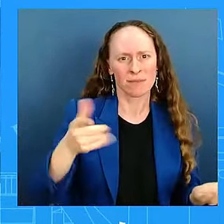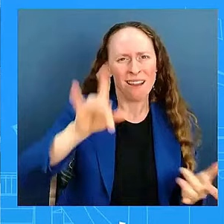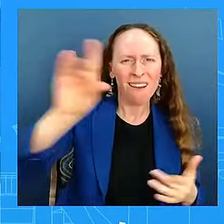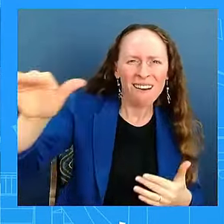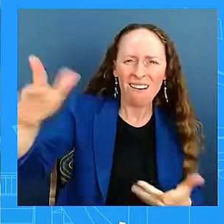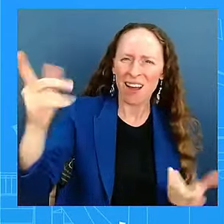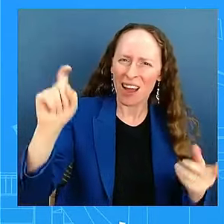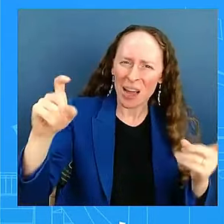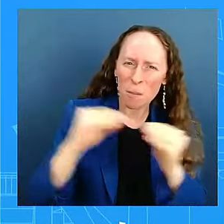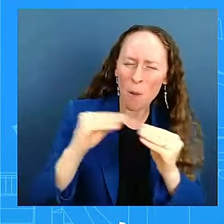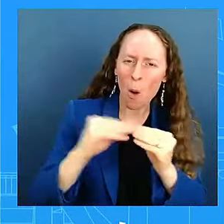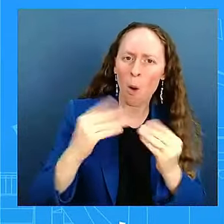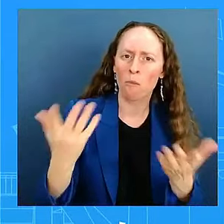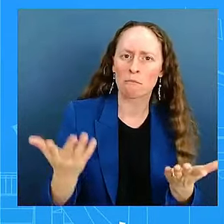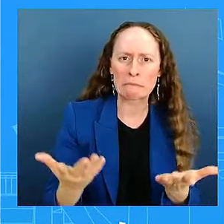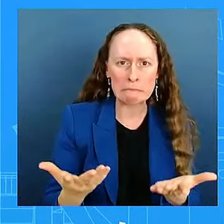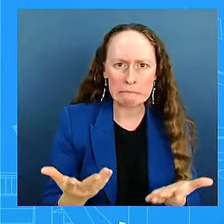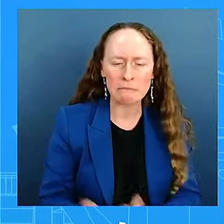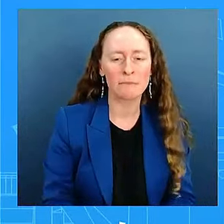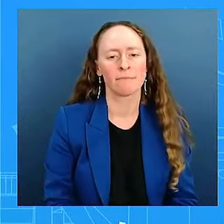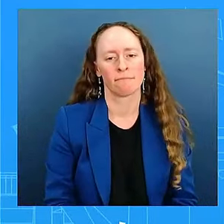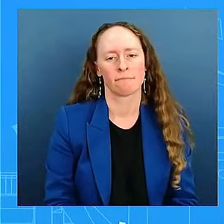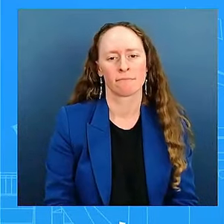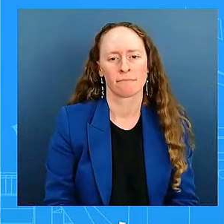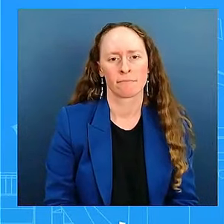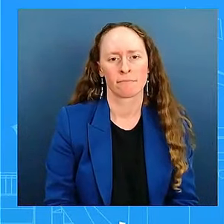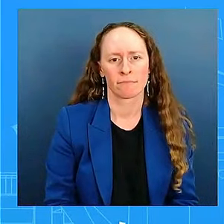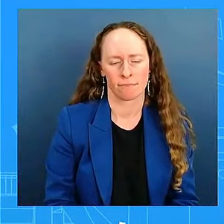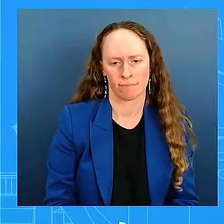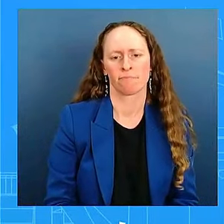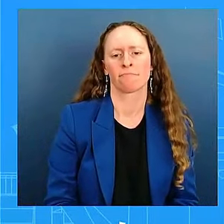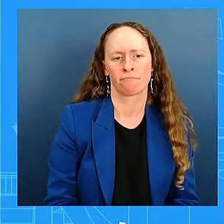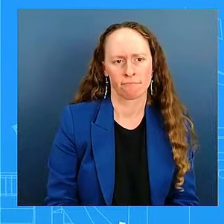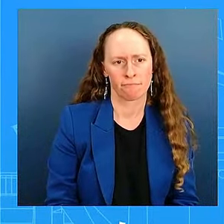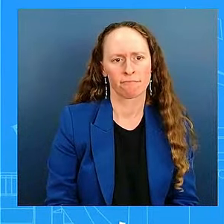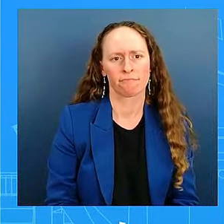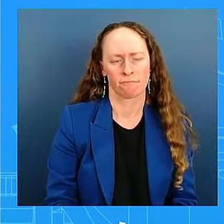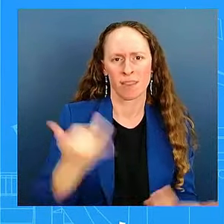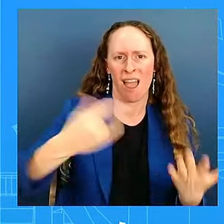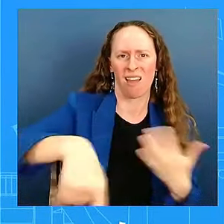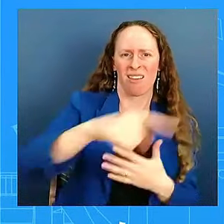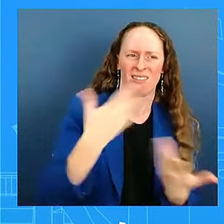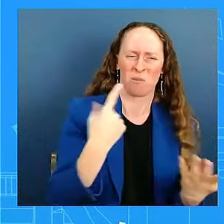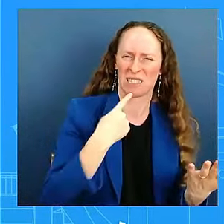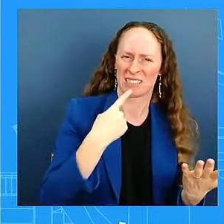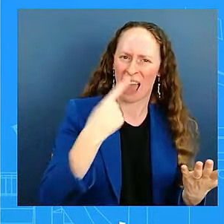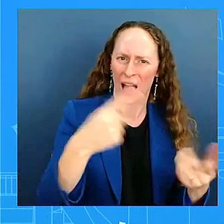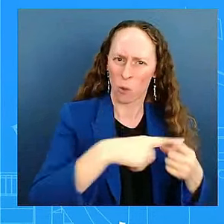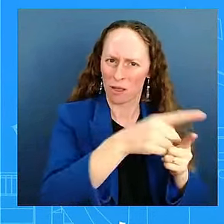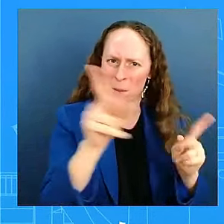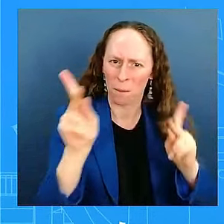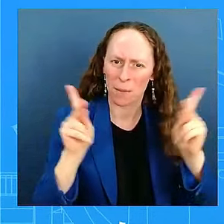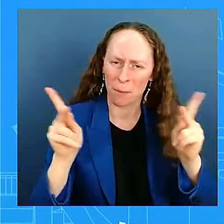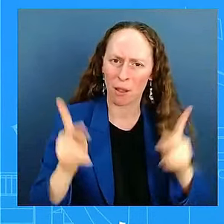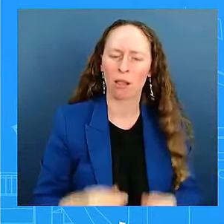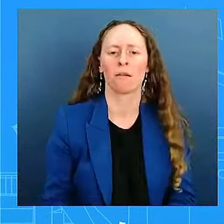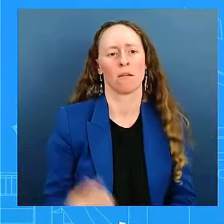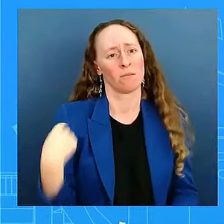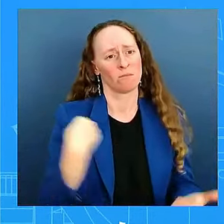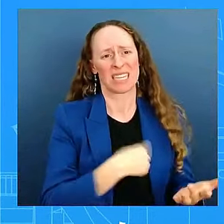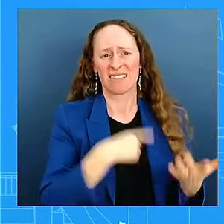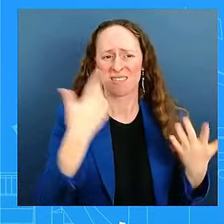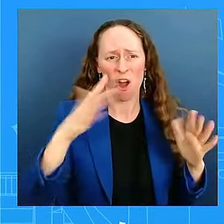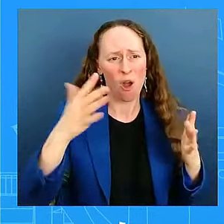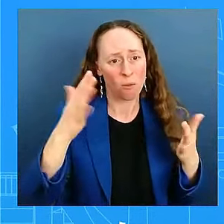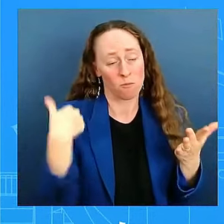those people? I would say the following, that we are there and we will continue to be there and we will reach the